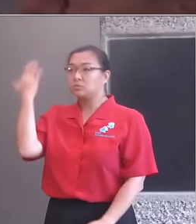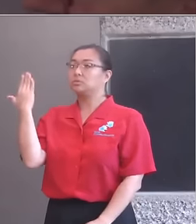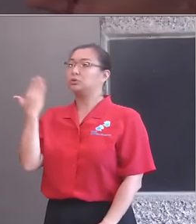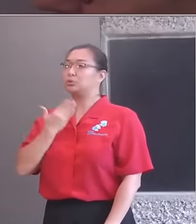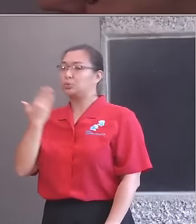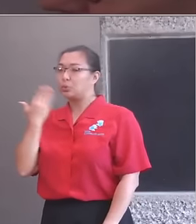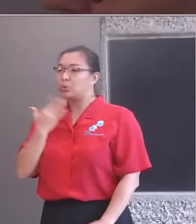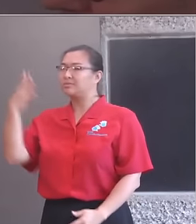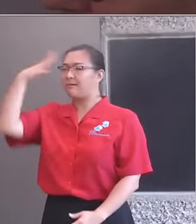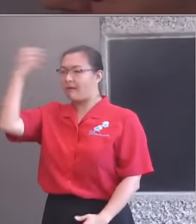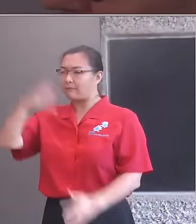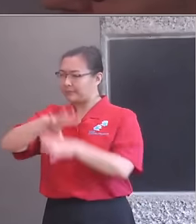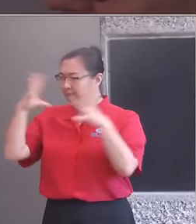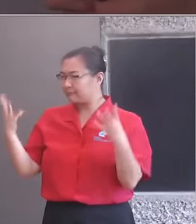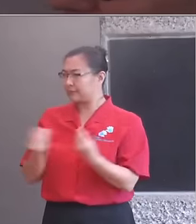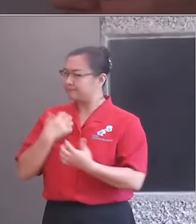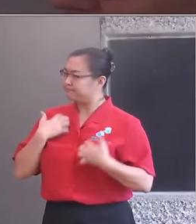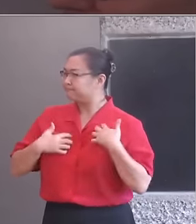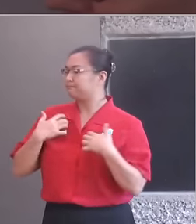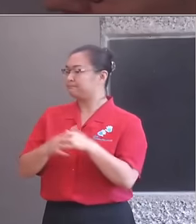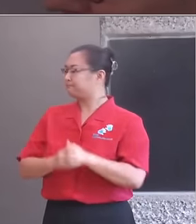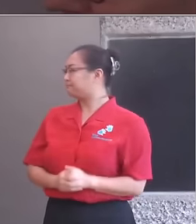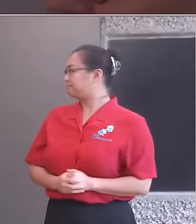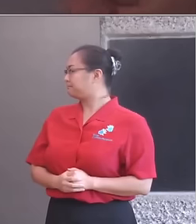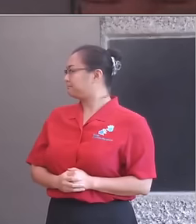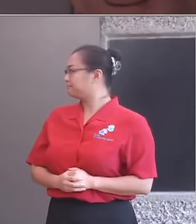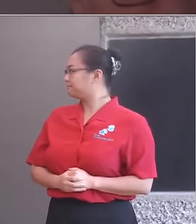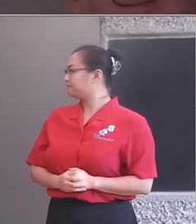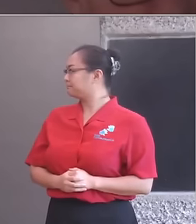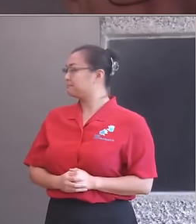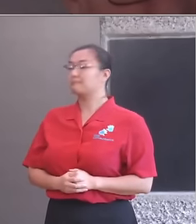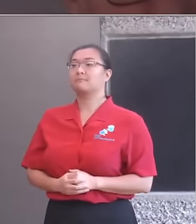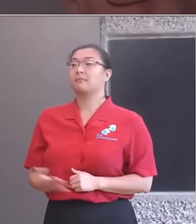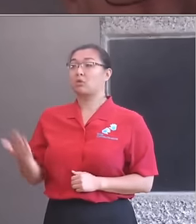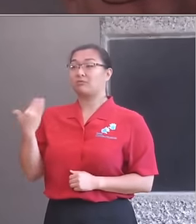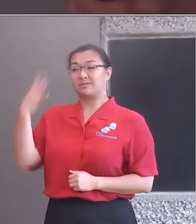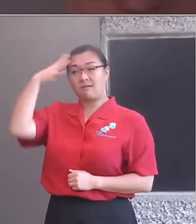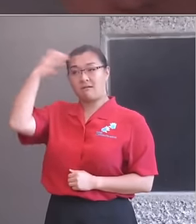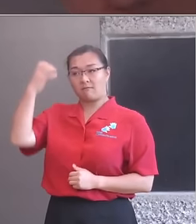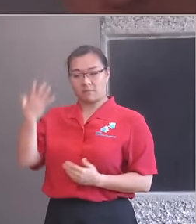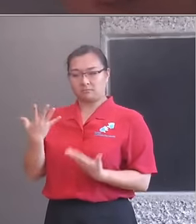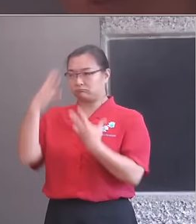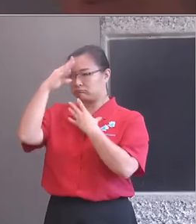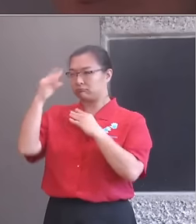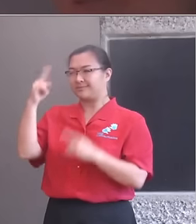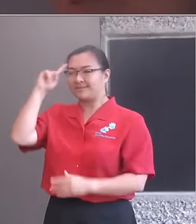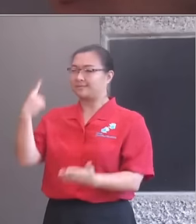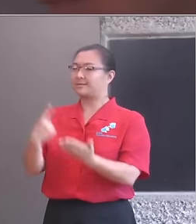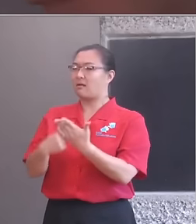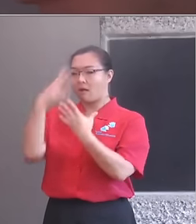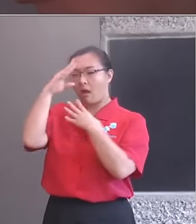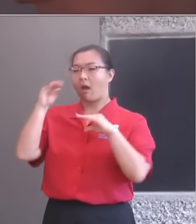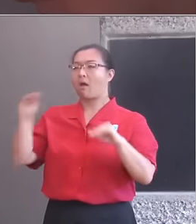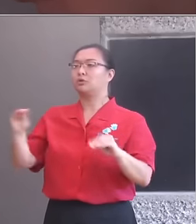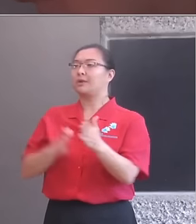It will put the issue of cultural education back up the public agenda and help to ensure the provision of coherent cultural education offer for